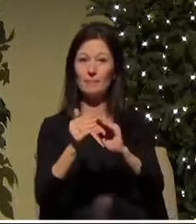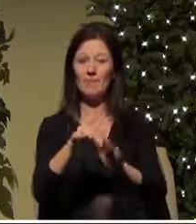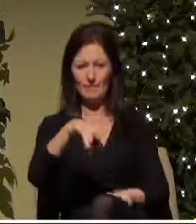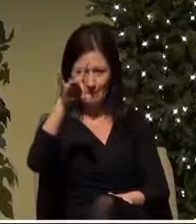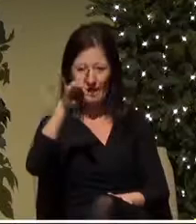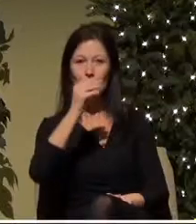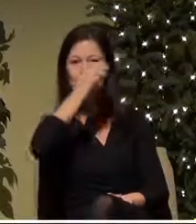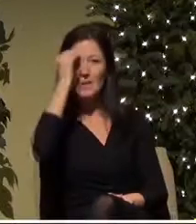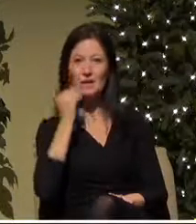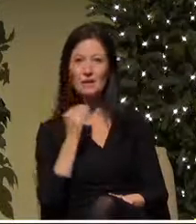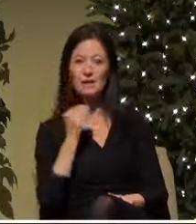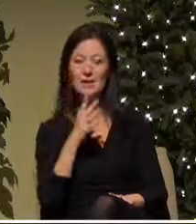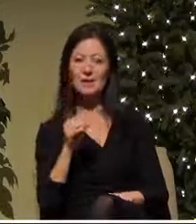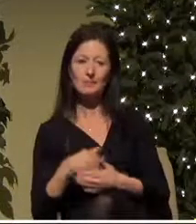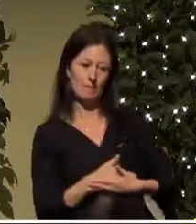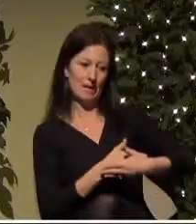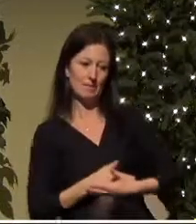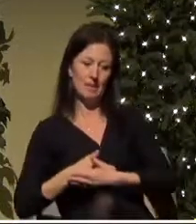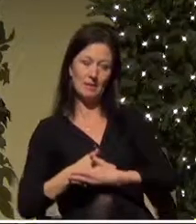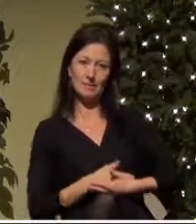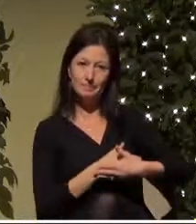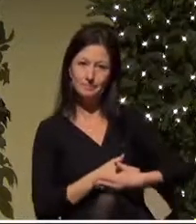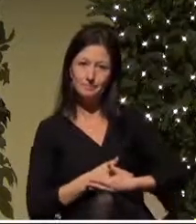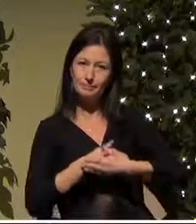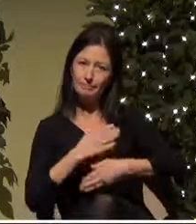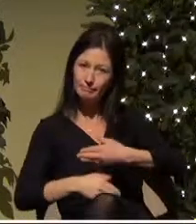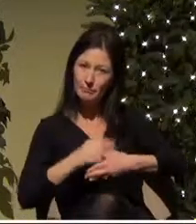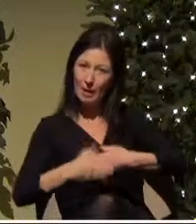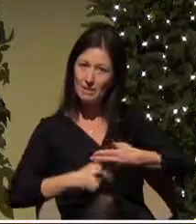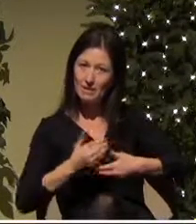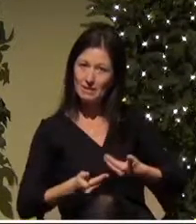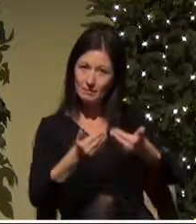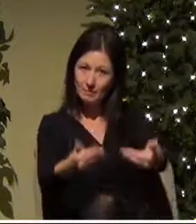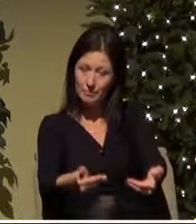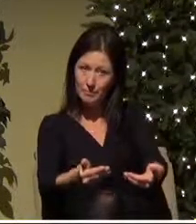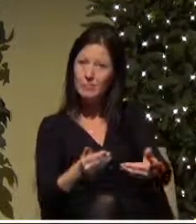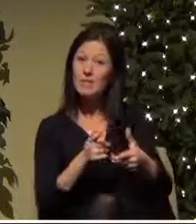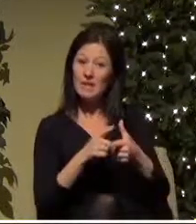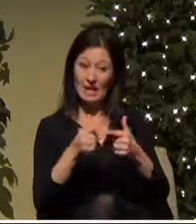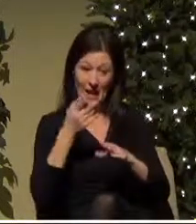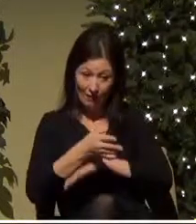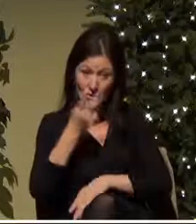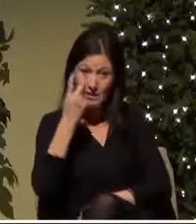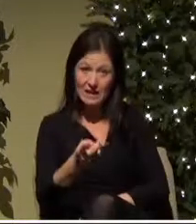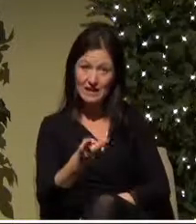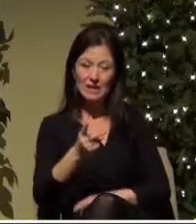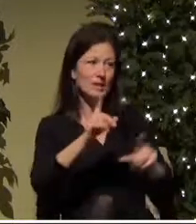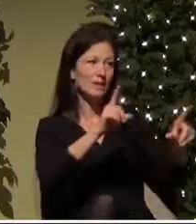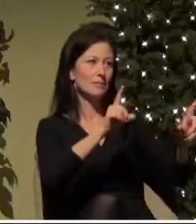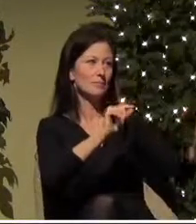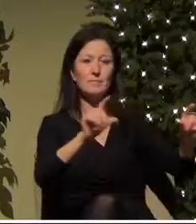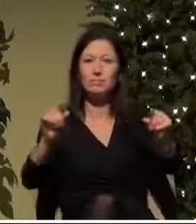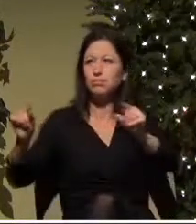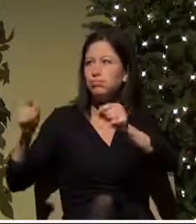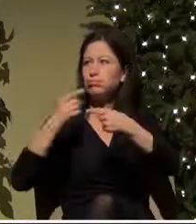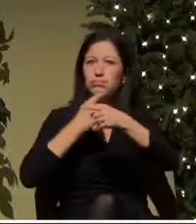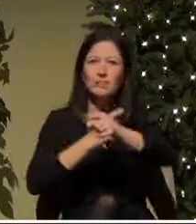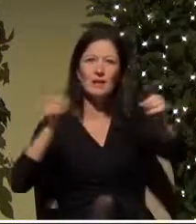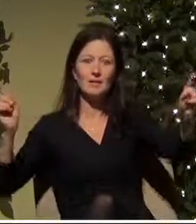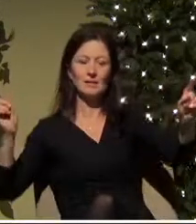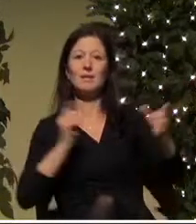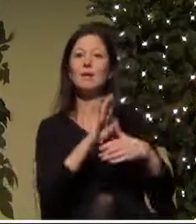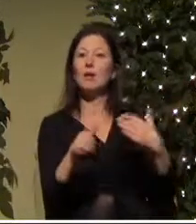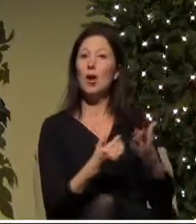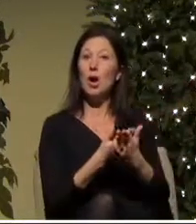him they spread the word concerning what had been told them about this child and all who heard it were amazed at what the